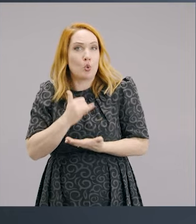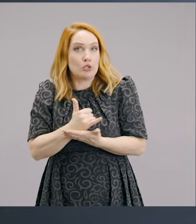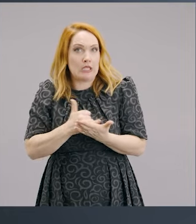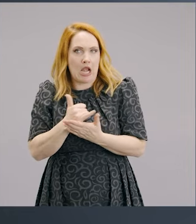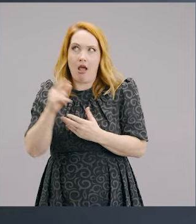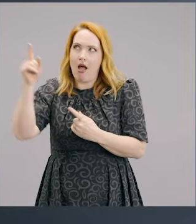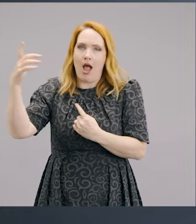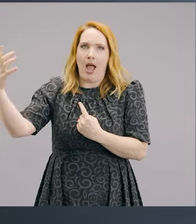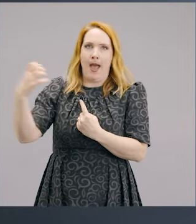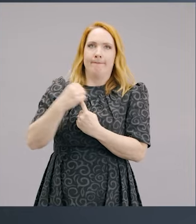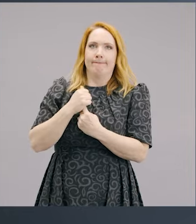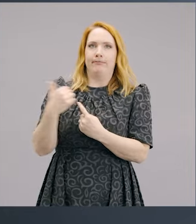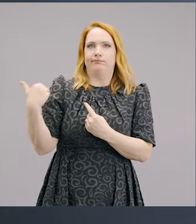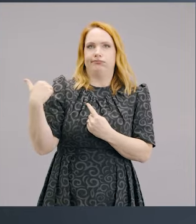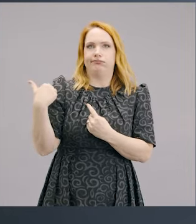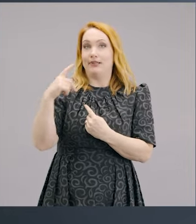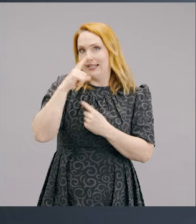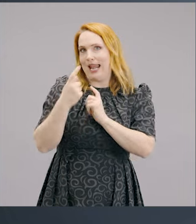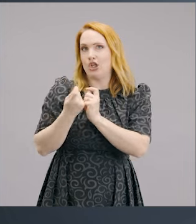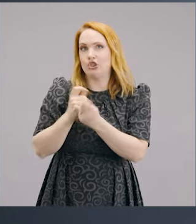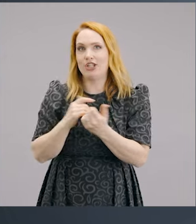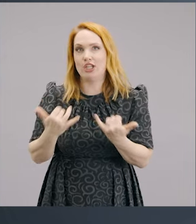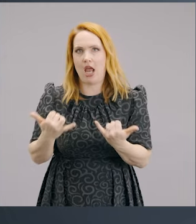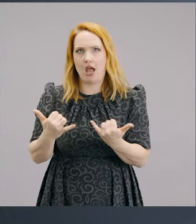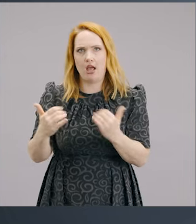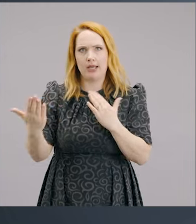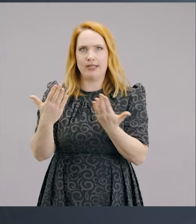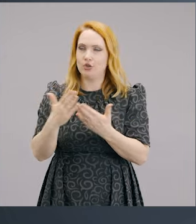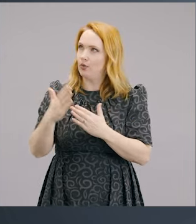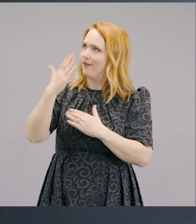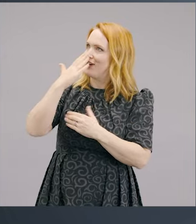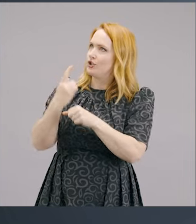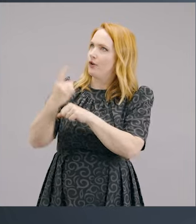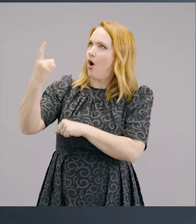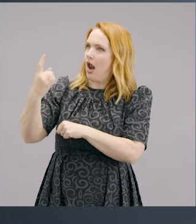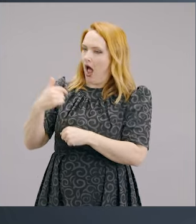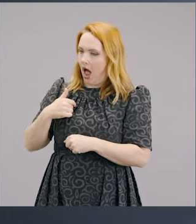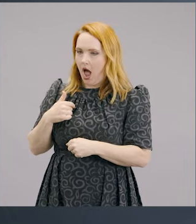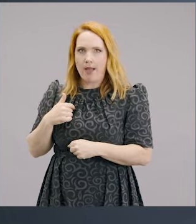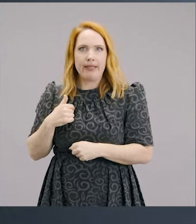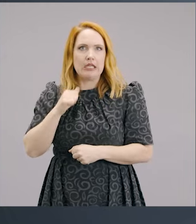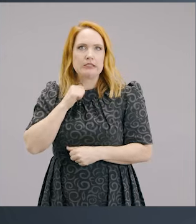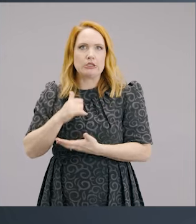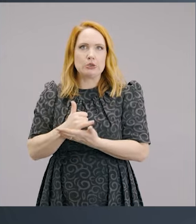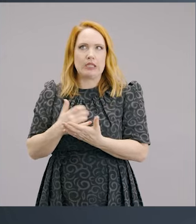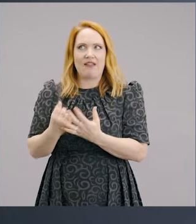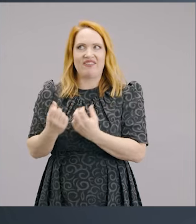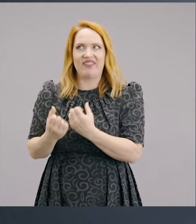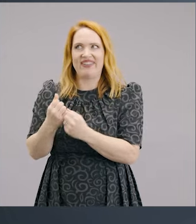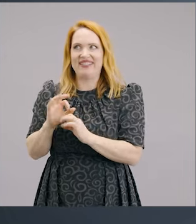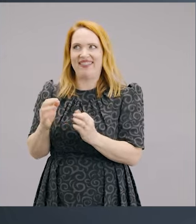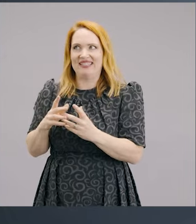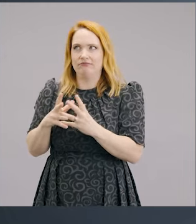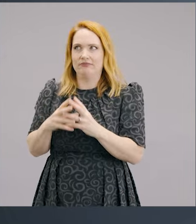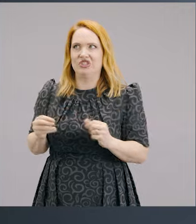here on earth and you get a chance to fix it than you stand before Almighty God with it not having been fixed. So it's the